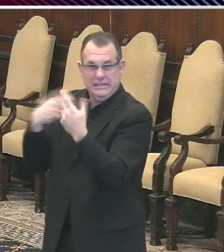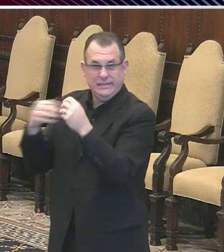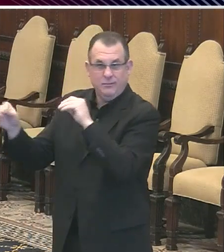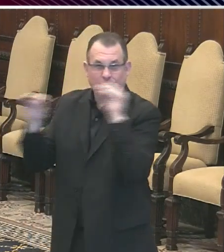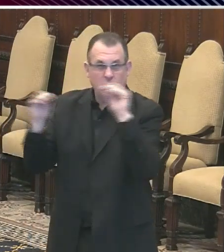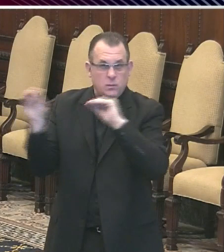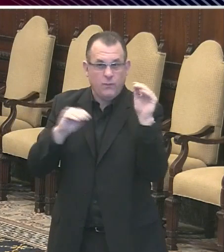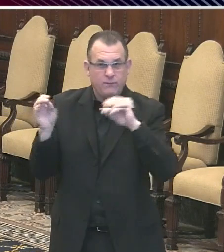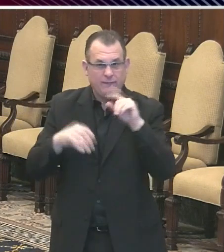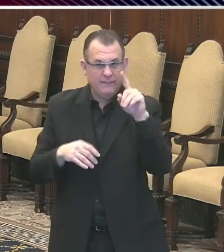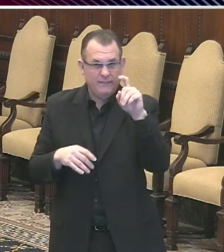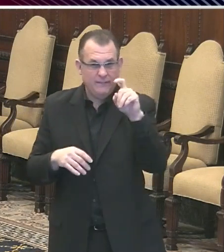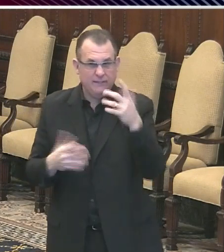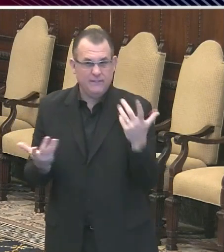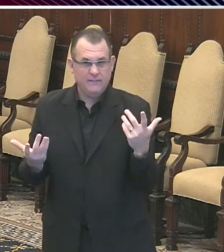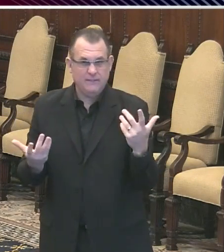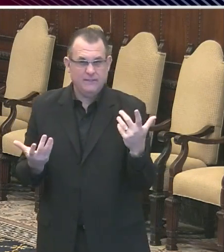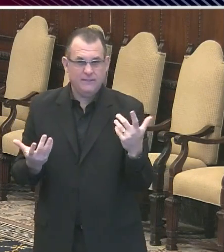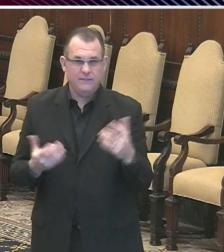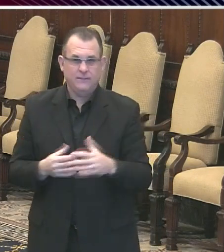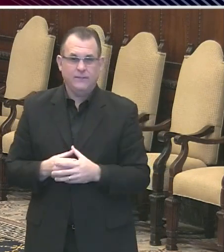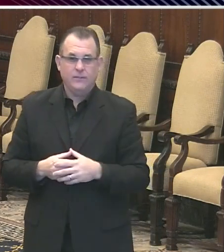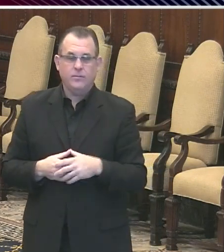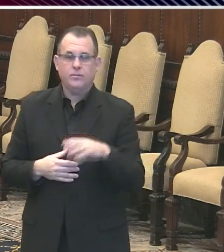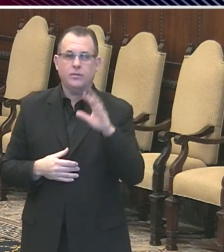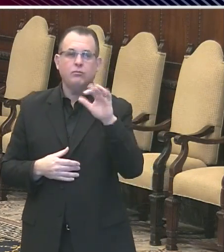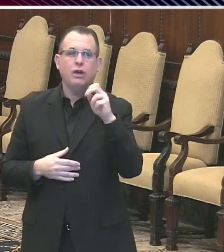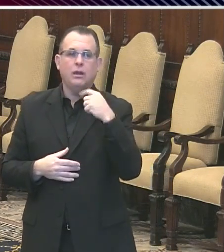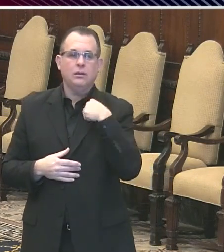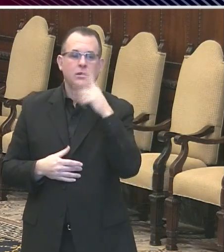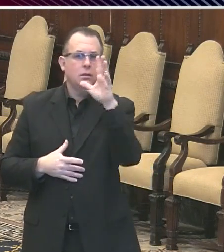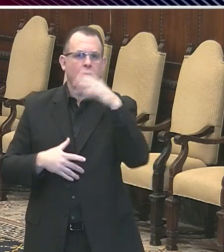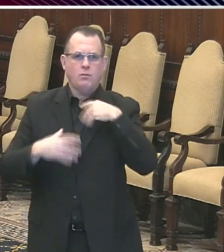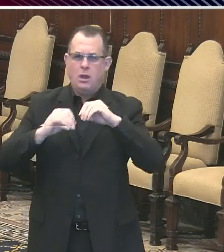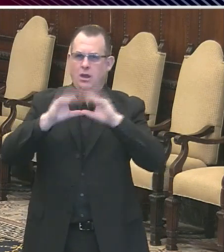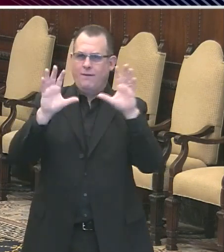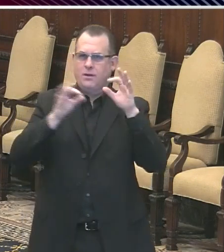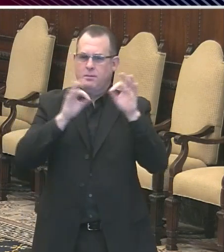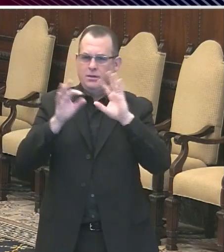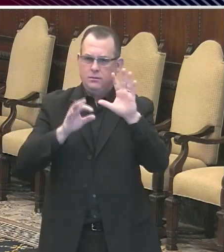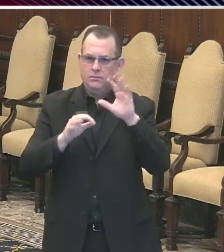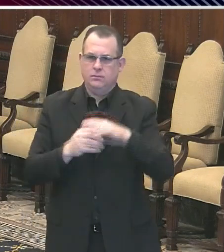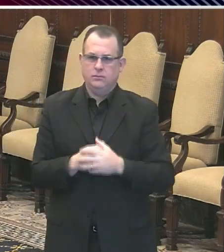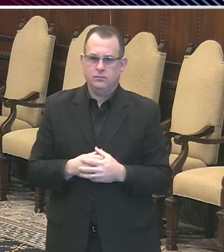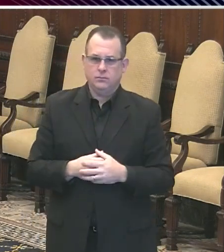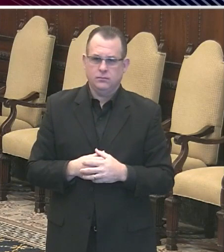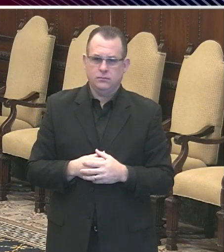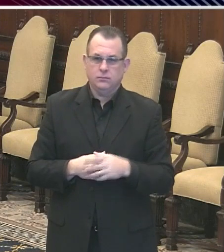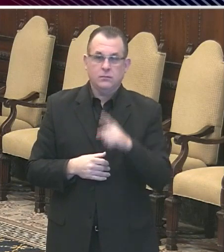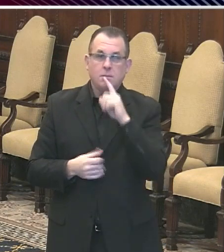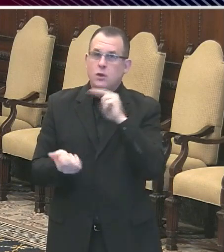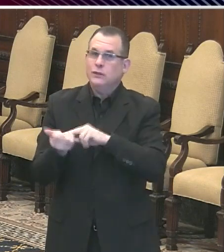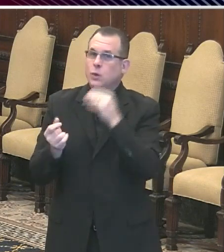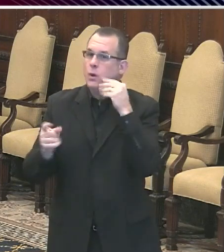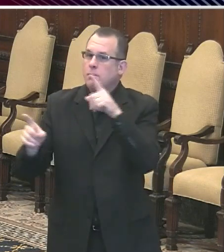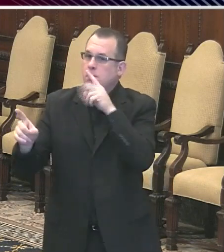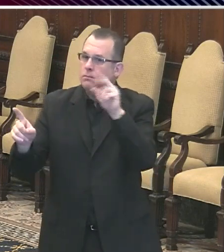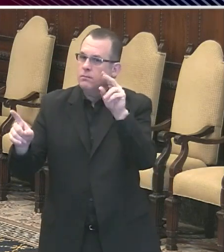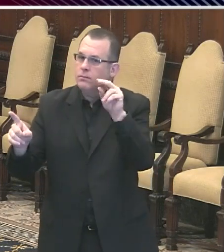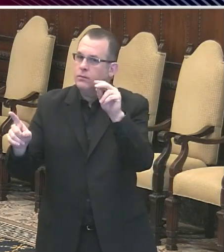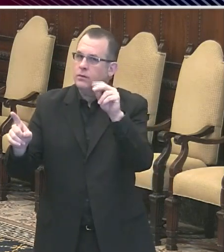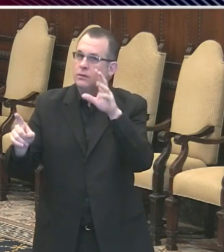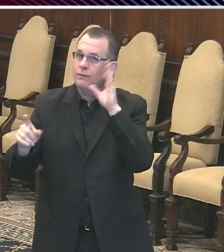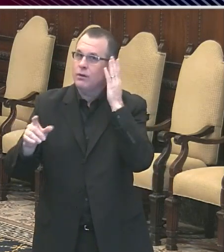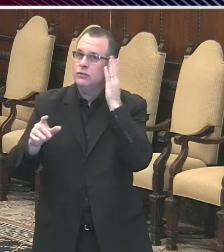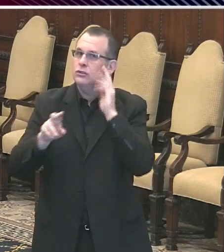Yeah, me confirm what I mean by congregate care. So we're really looking at our shelter population at this point. So really